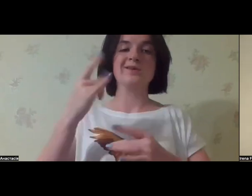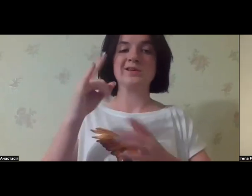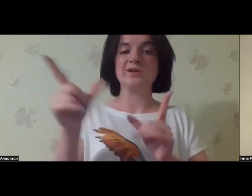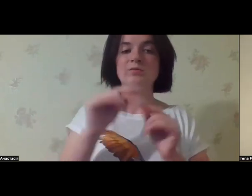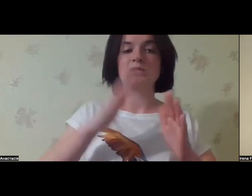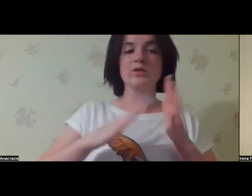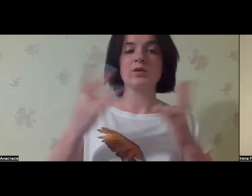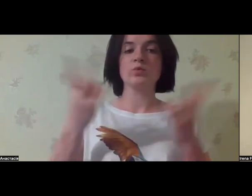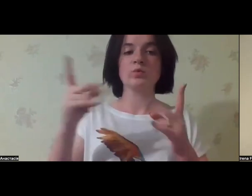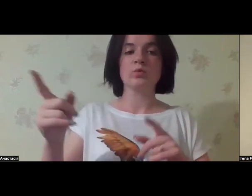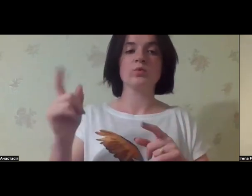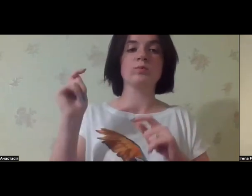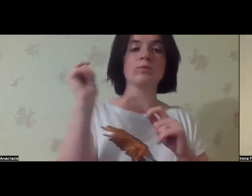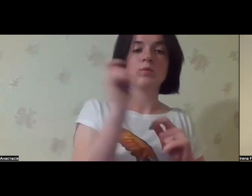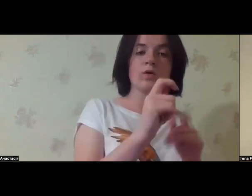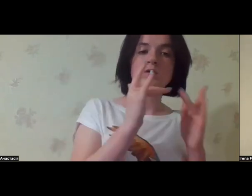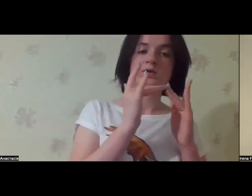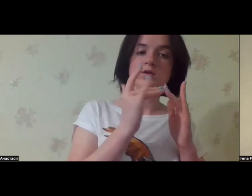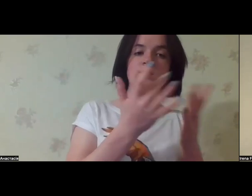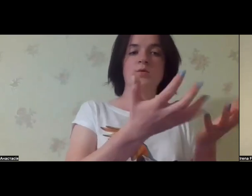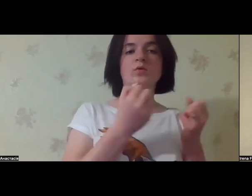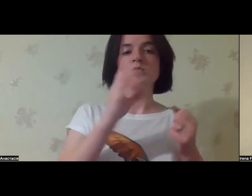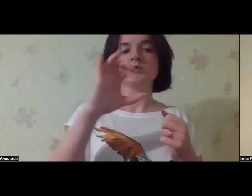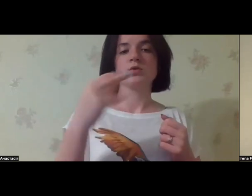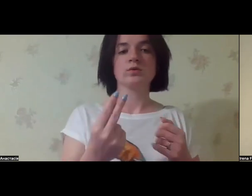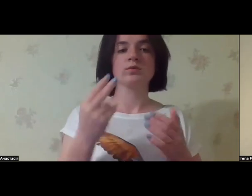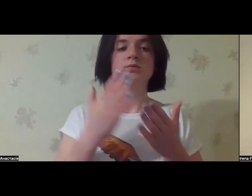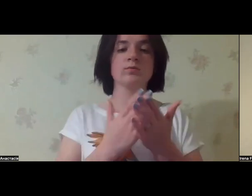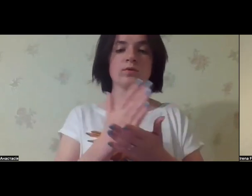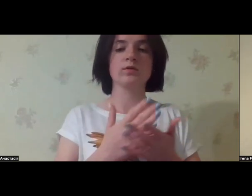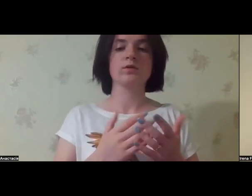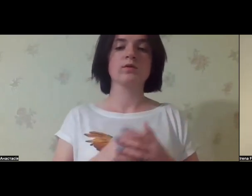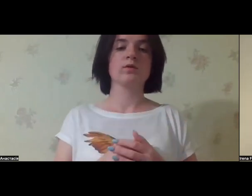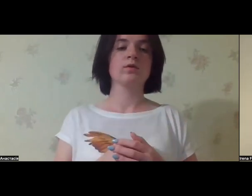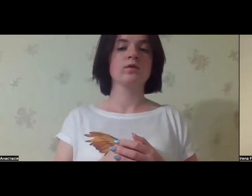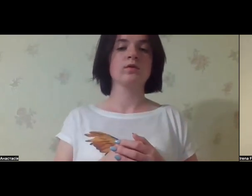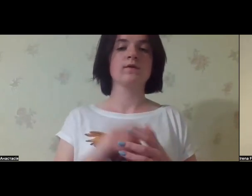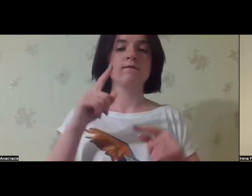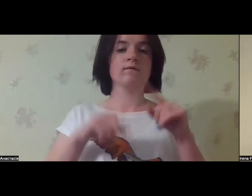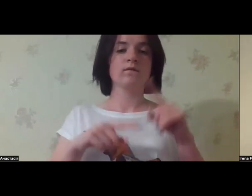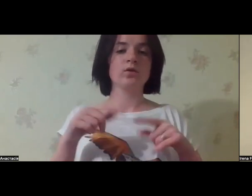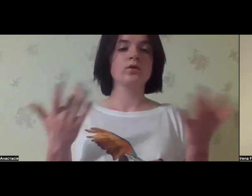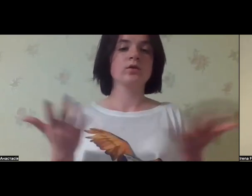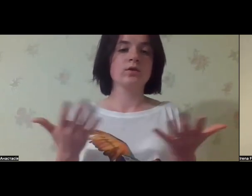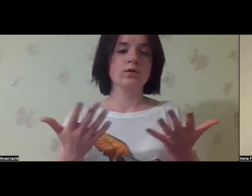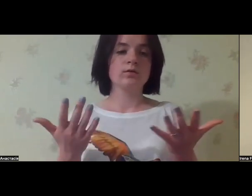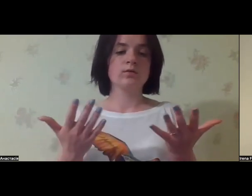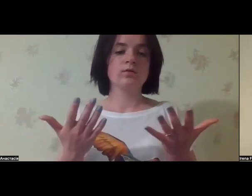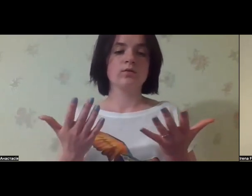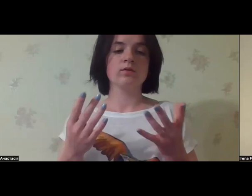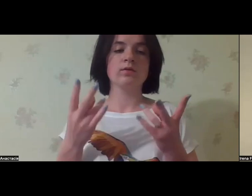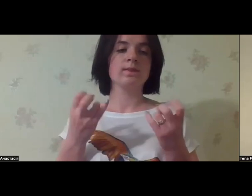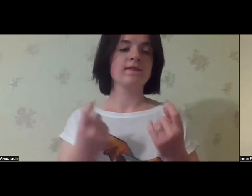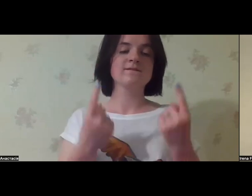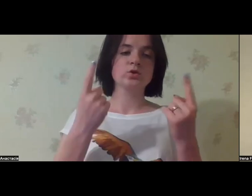the community-based level because the institution was located in their community. But basically, they were offering the services in the institution in